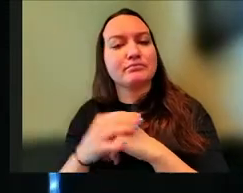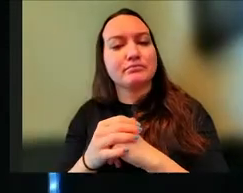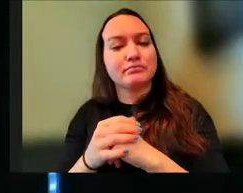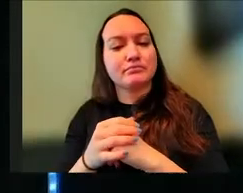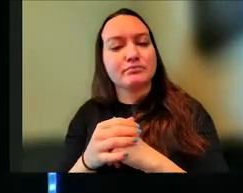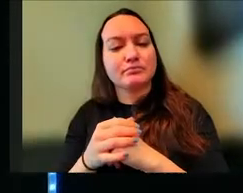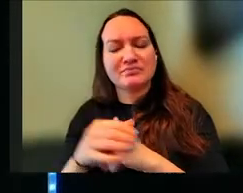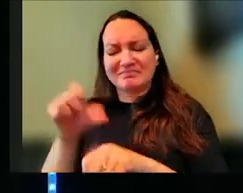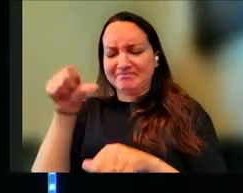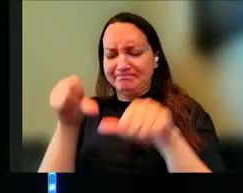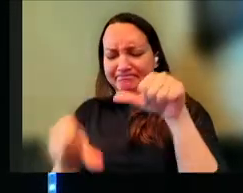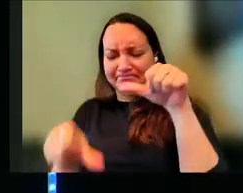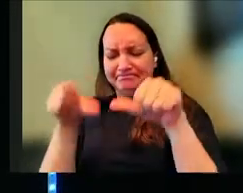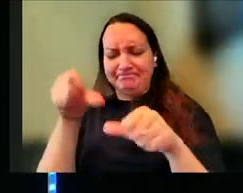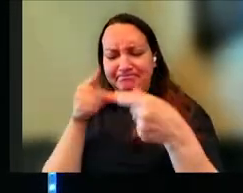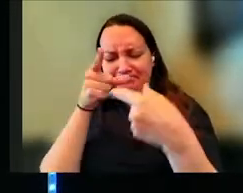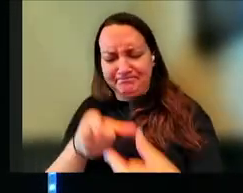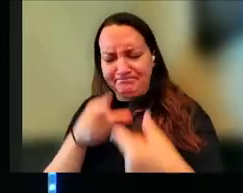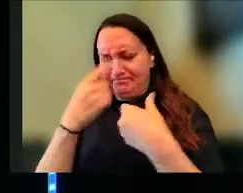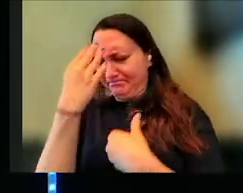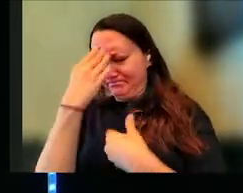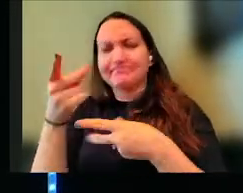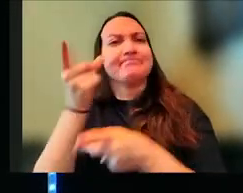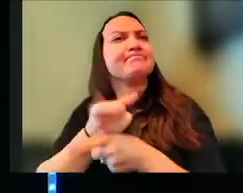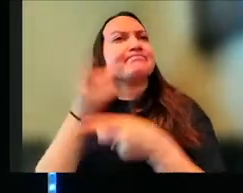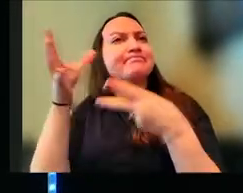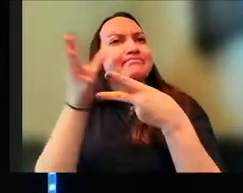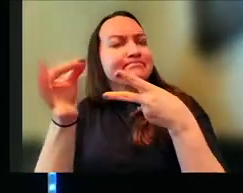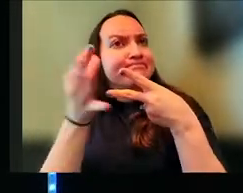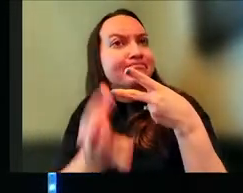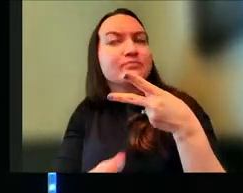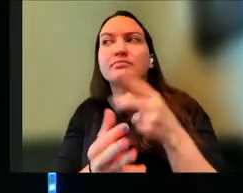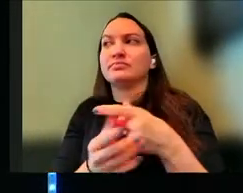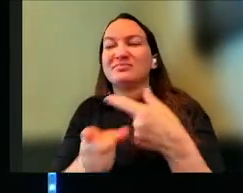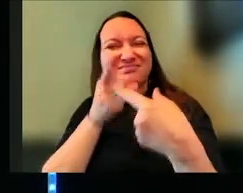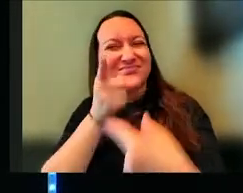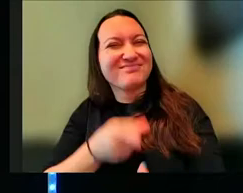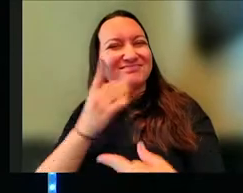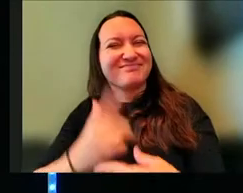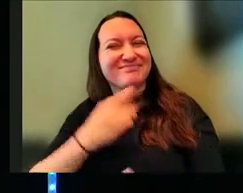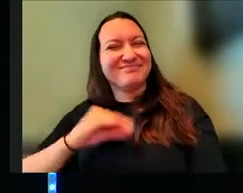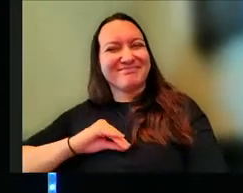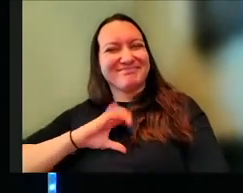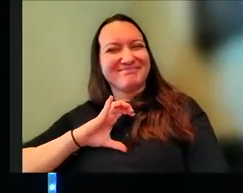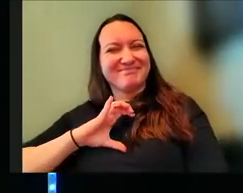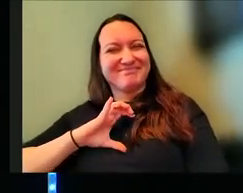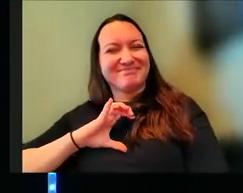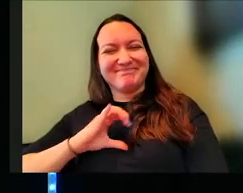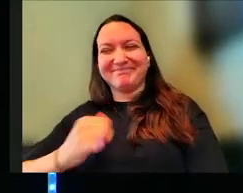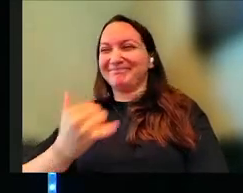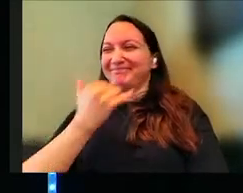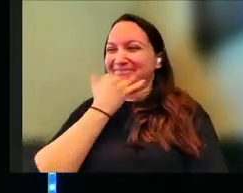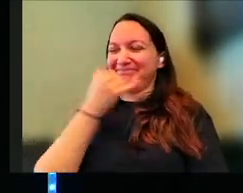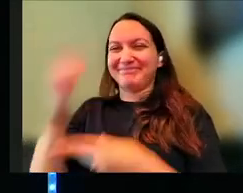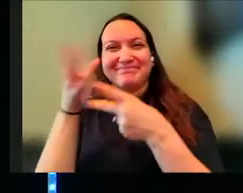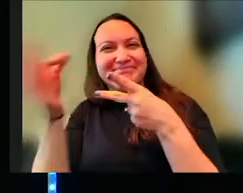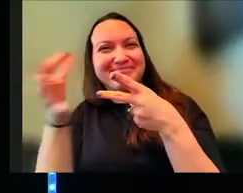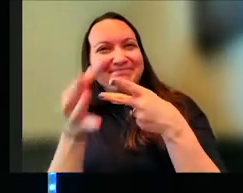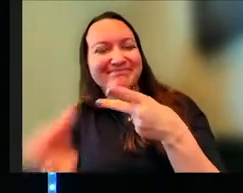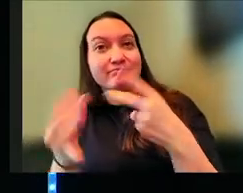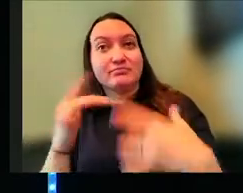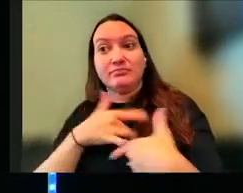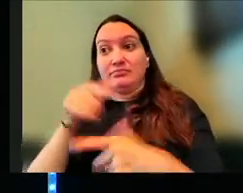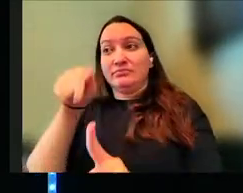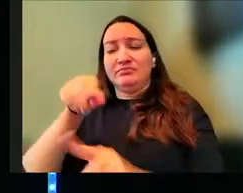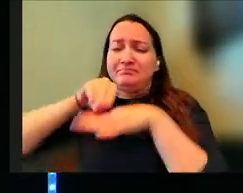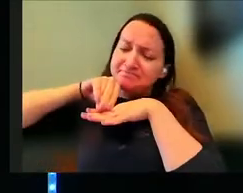indecisiveness, this struggle to know what the right choice is, and the struggle to be confident in the wrong choices oftentimes, that bleeds